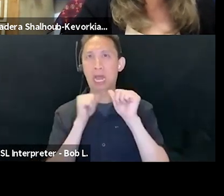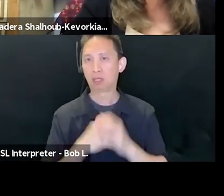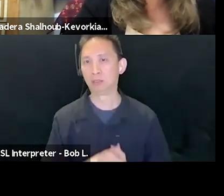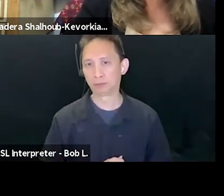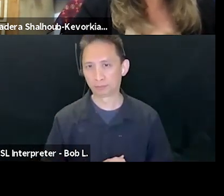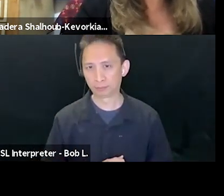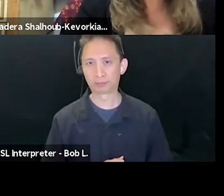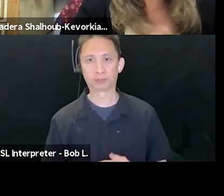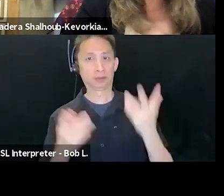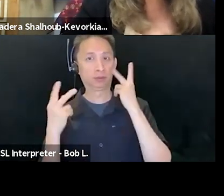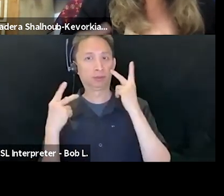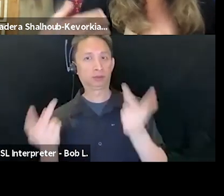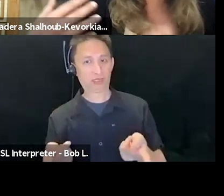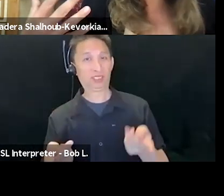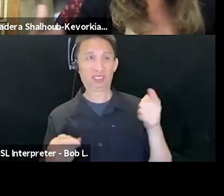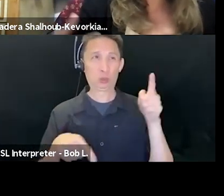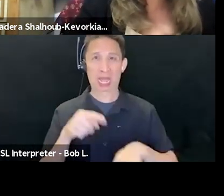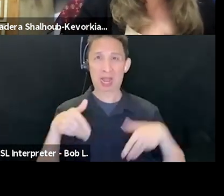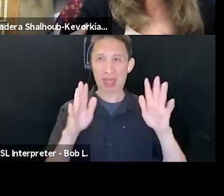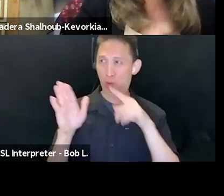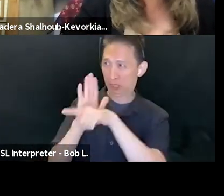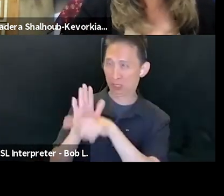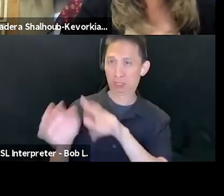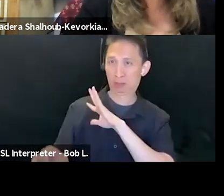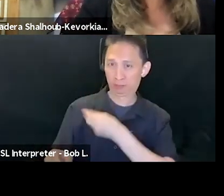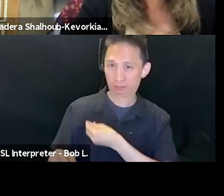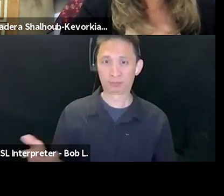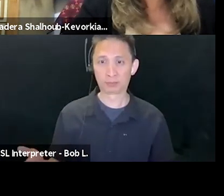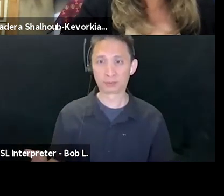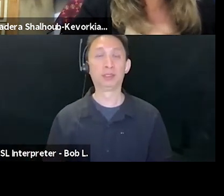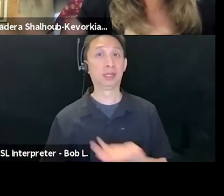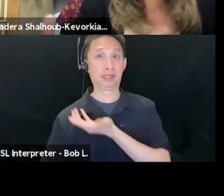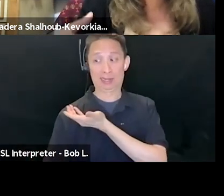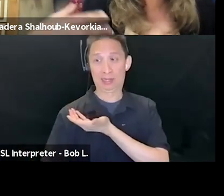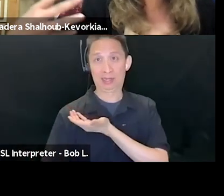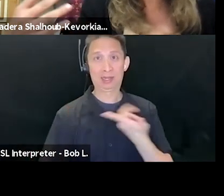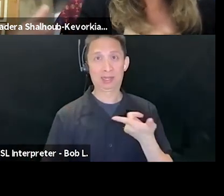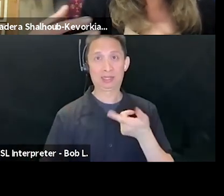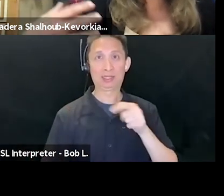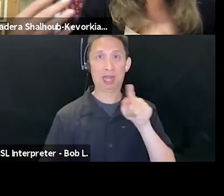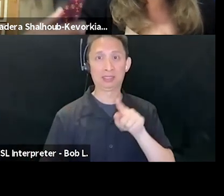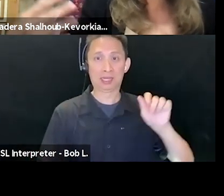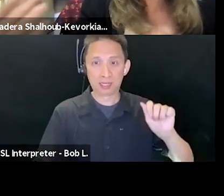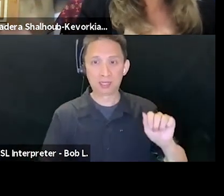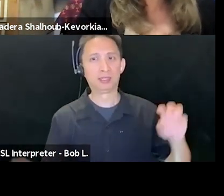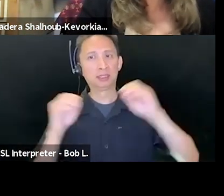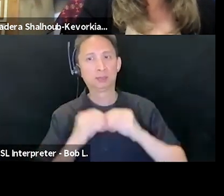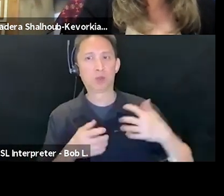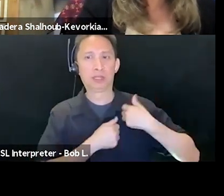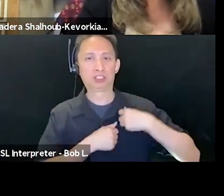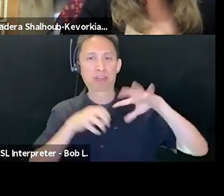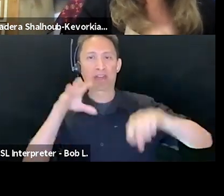Palestinians. In Gaza, through the militarization and judaization of Jerusalem in the old city, Sheikh Jarrah, Silwan,